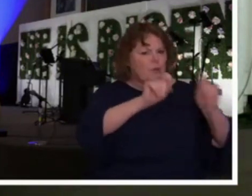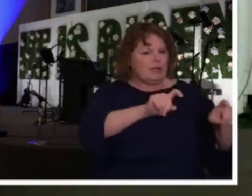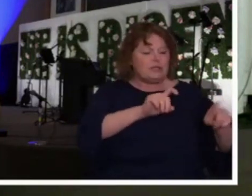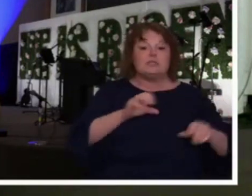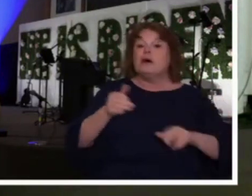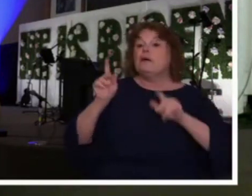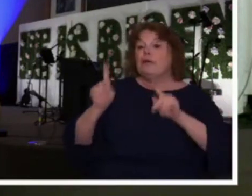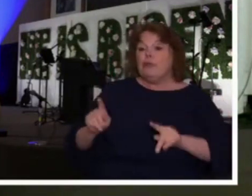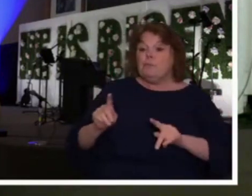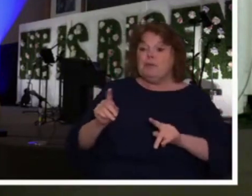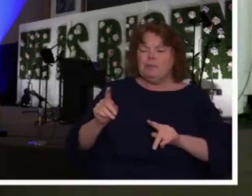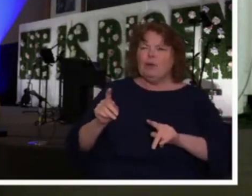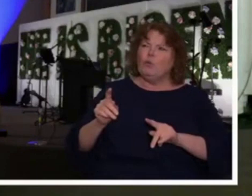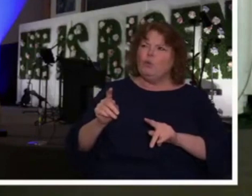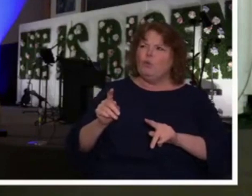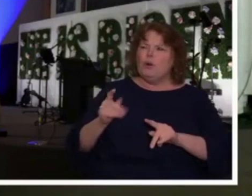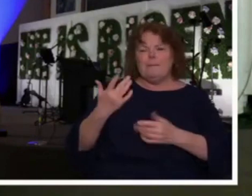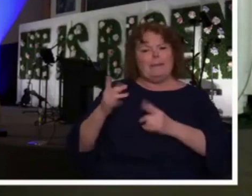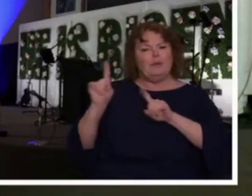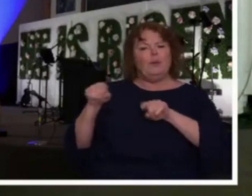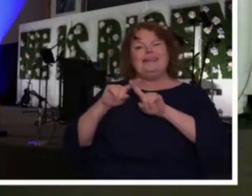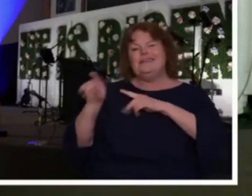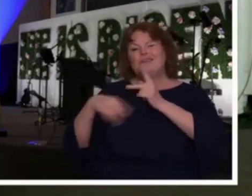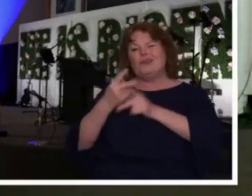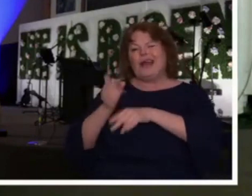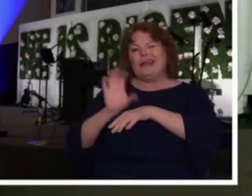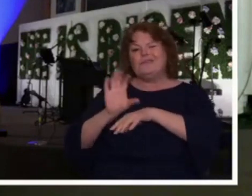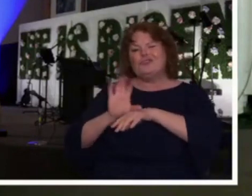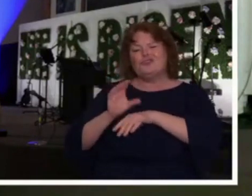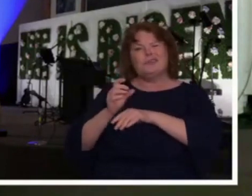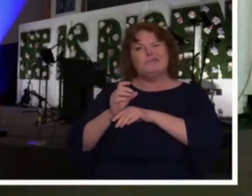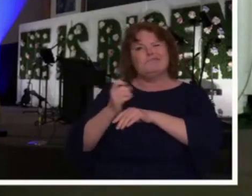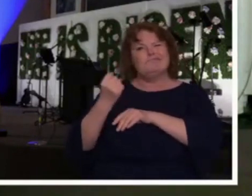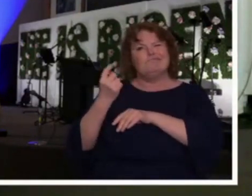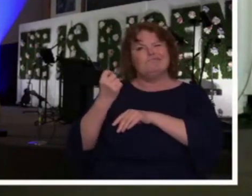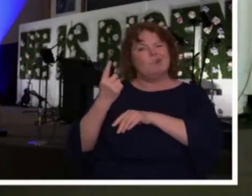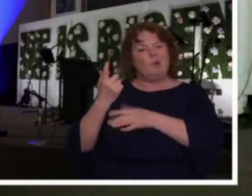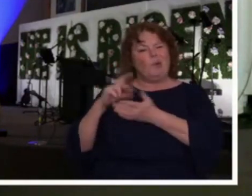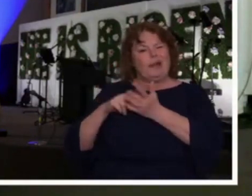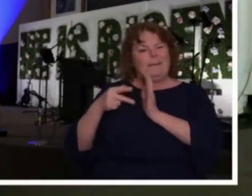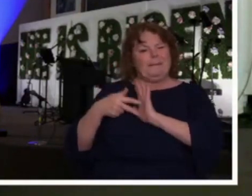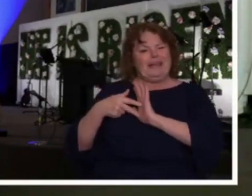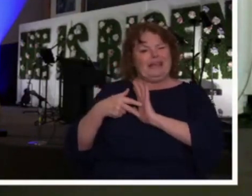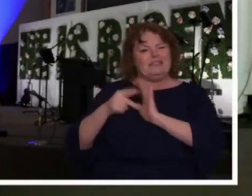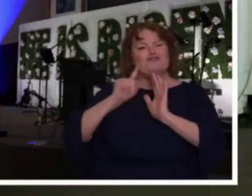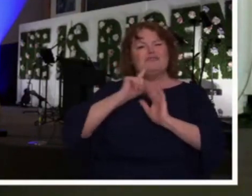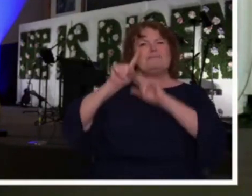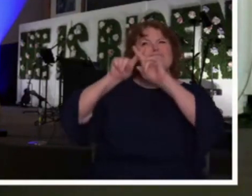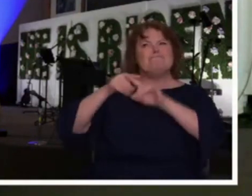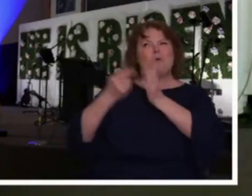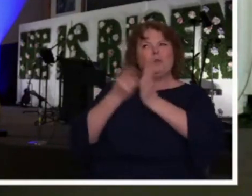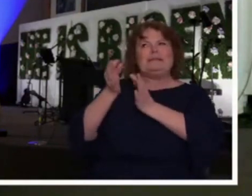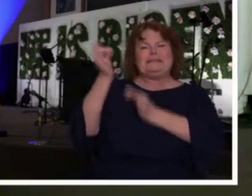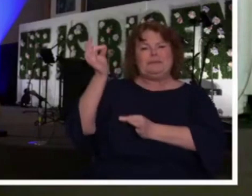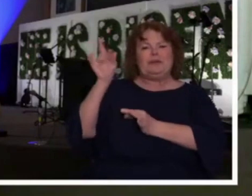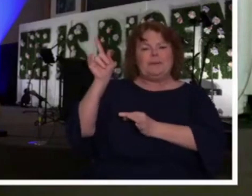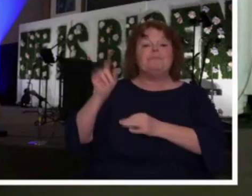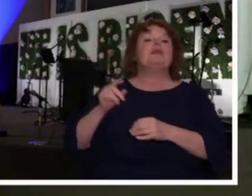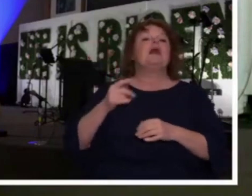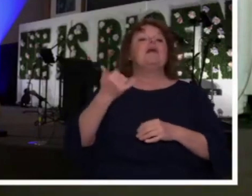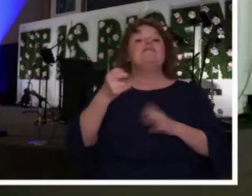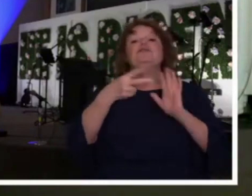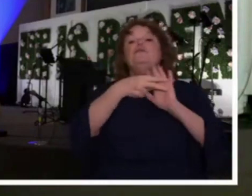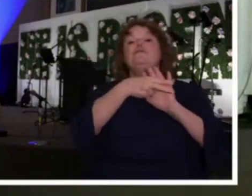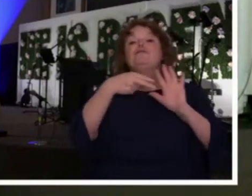backgrounds that have a lot of questions as it relates to what does it mean to live in dependency upon the Holy Spirit? And today there's a couple of verses